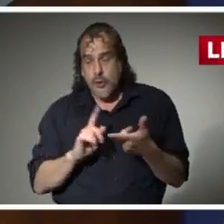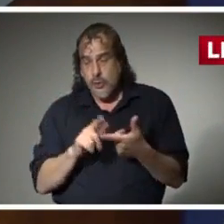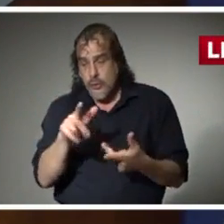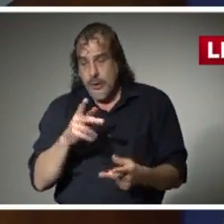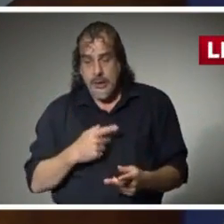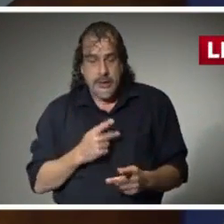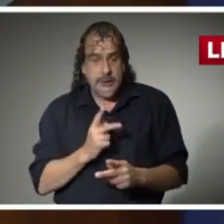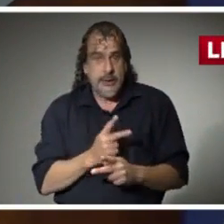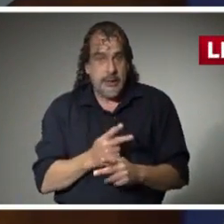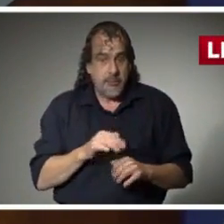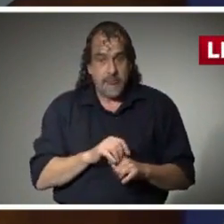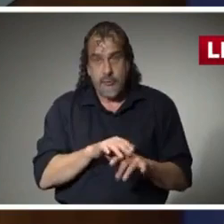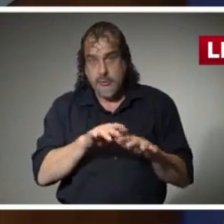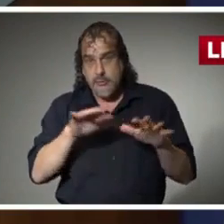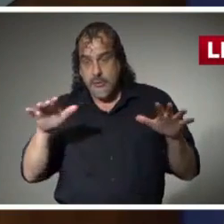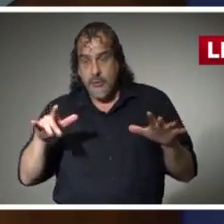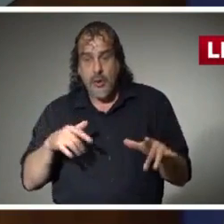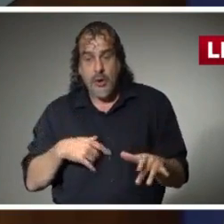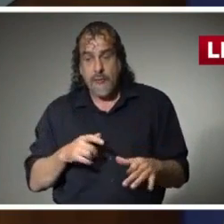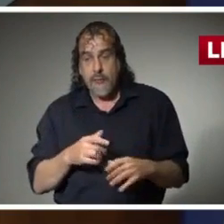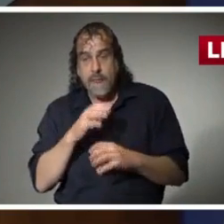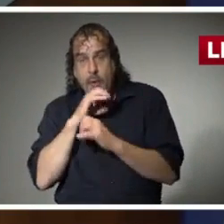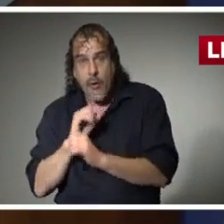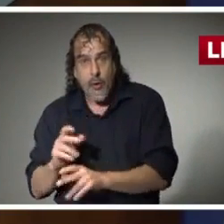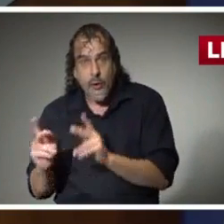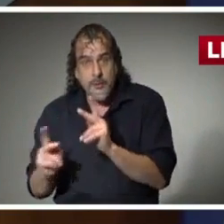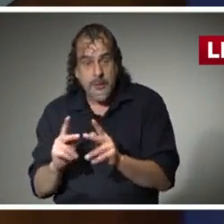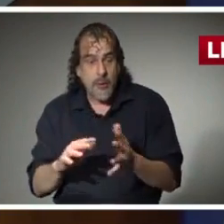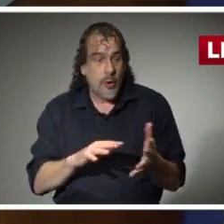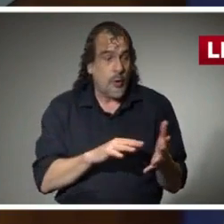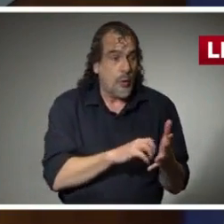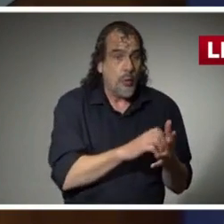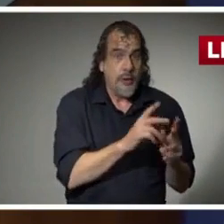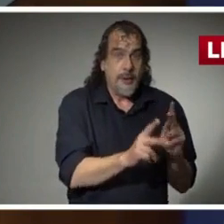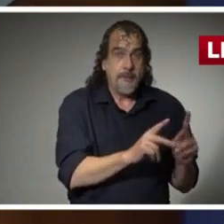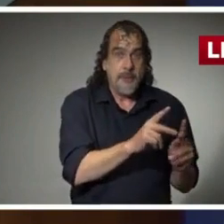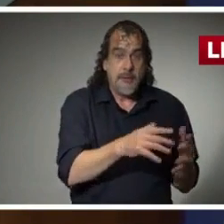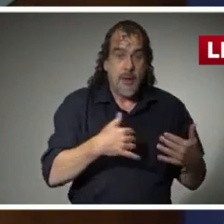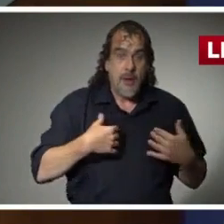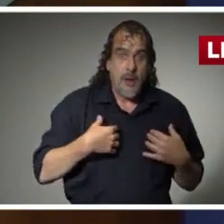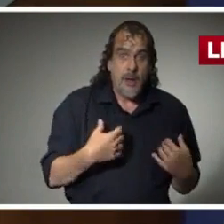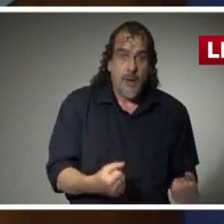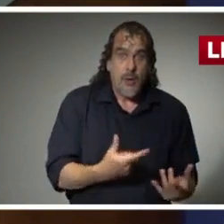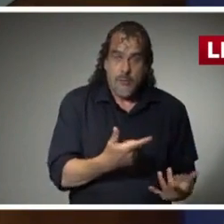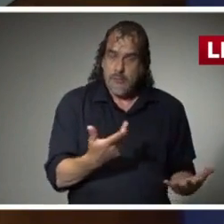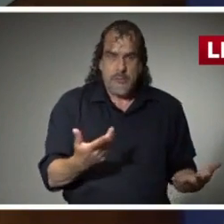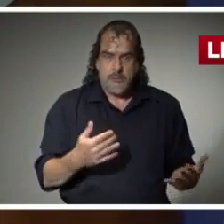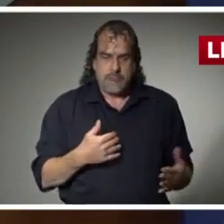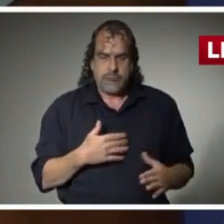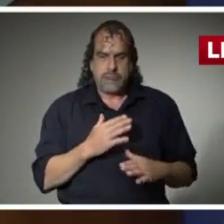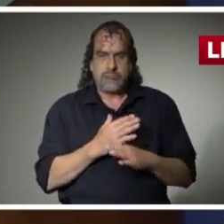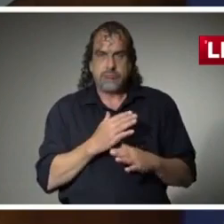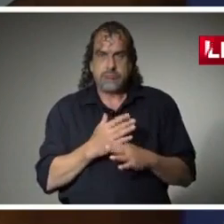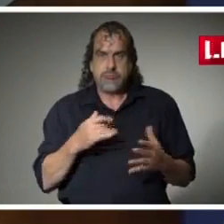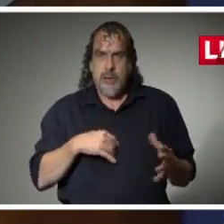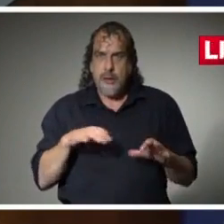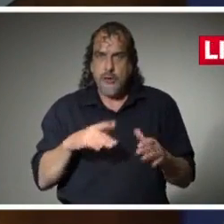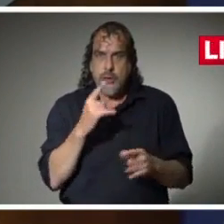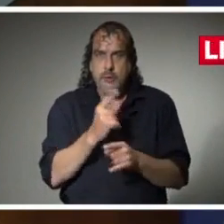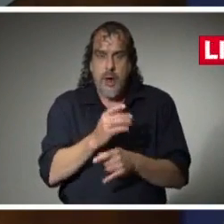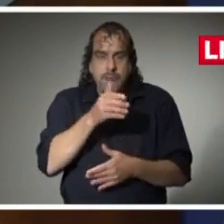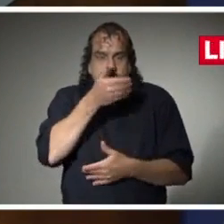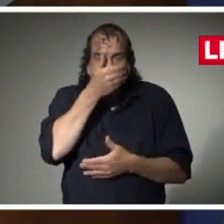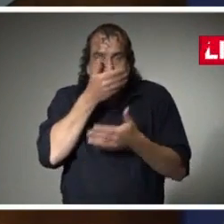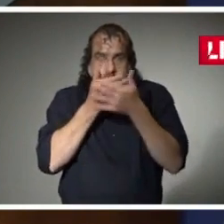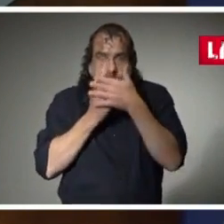can keep our elderly and those most endangered by this disease from getting it by doing the right things.